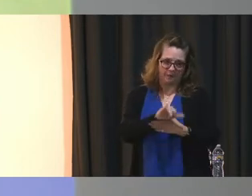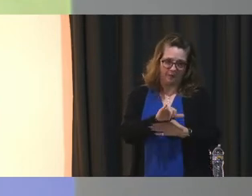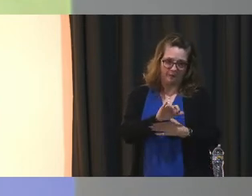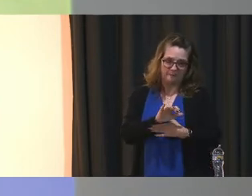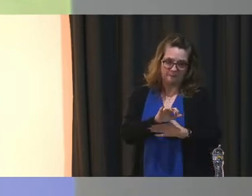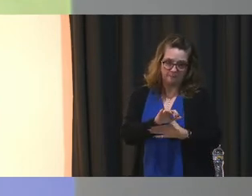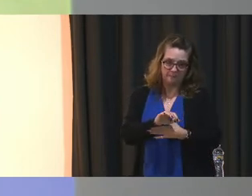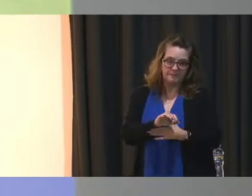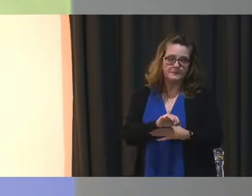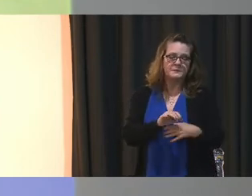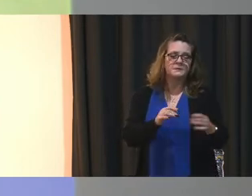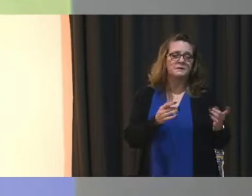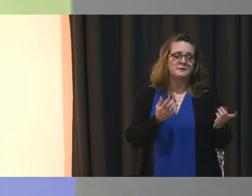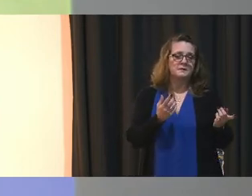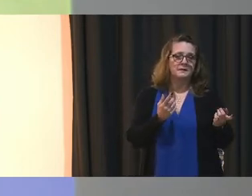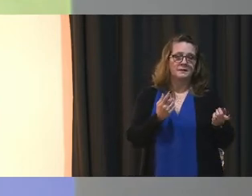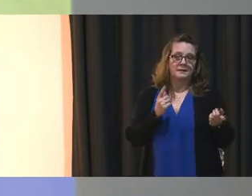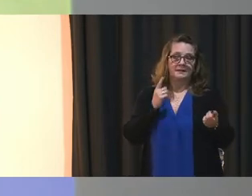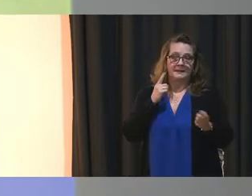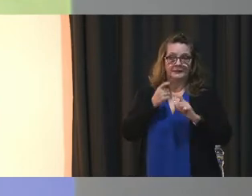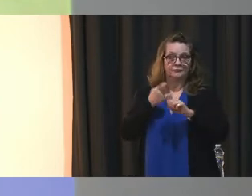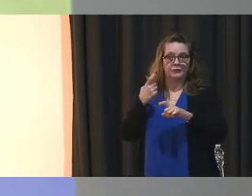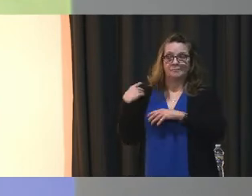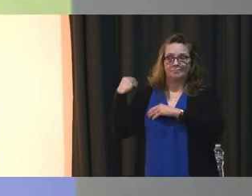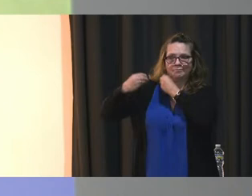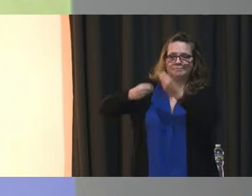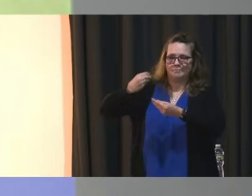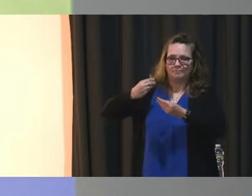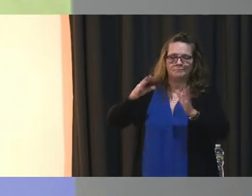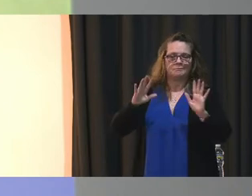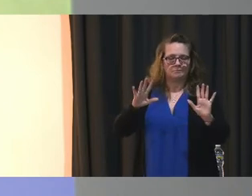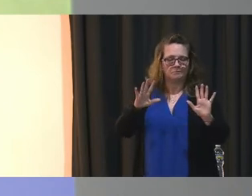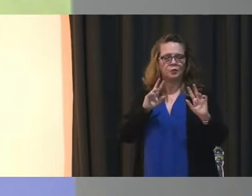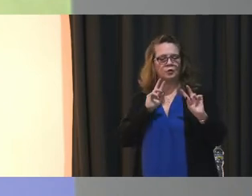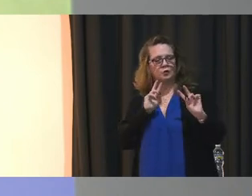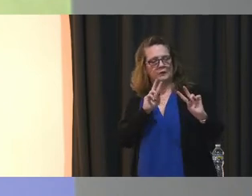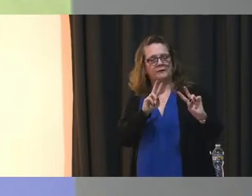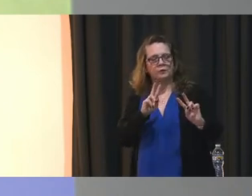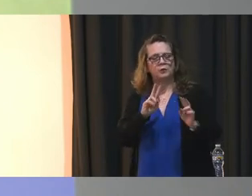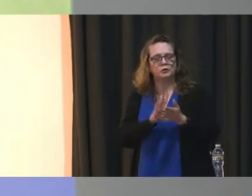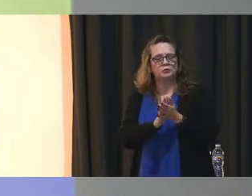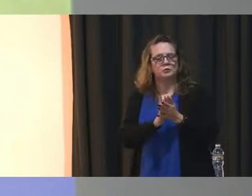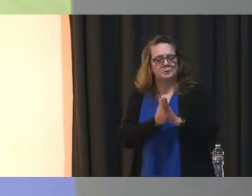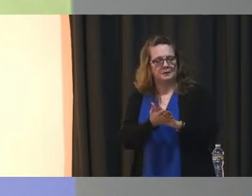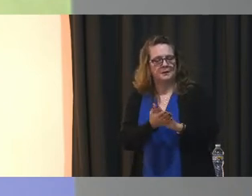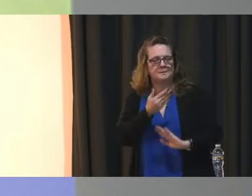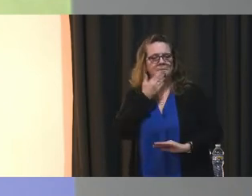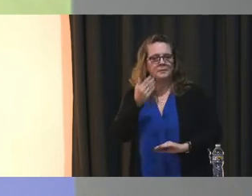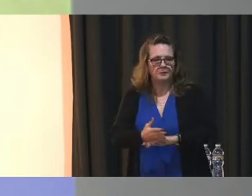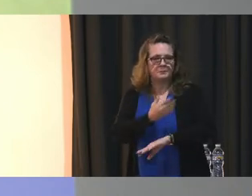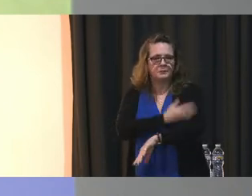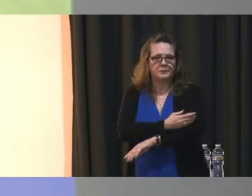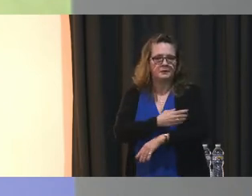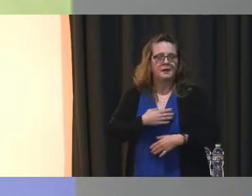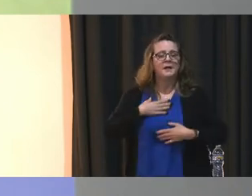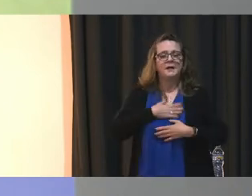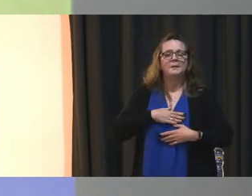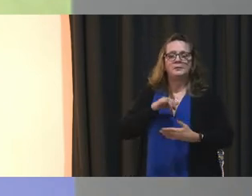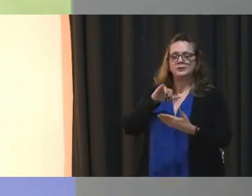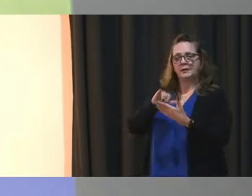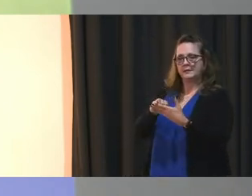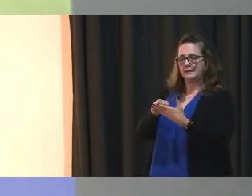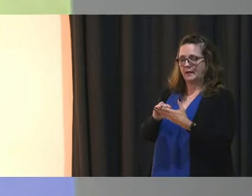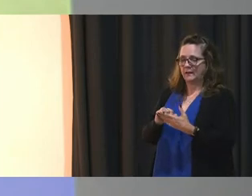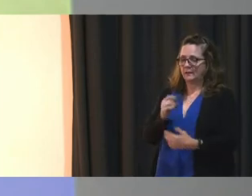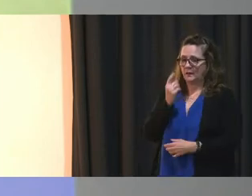whether it's been inherited or not. We're looking forward to getting better as we move forward. I appreciate that, Mr. House.